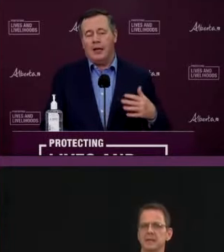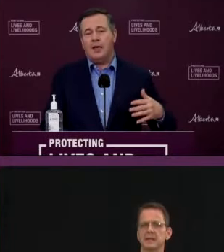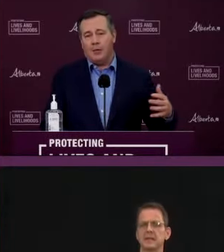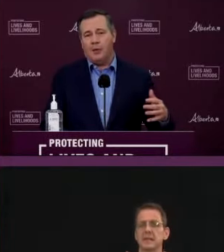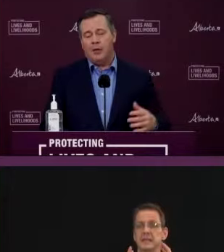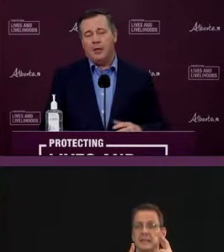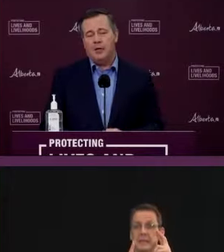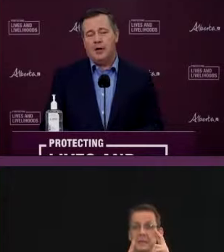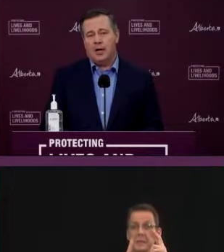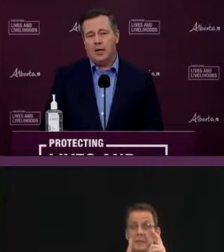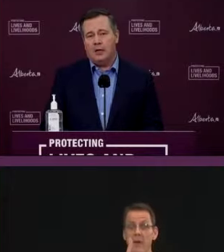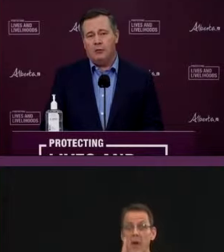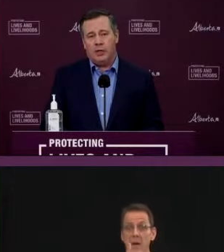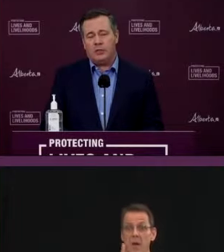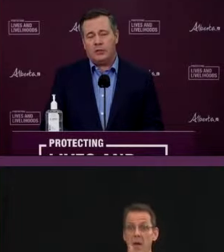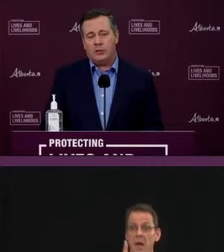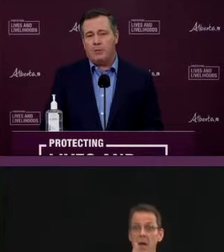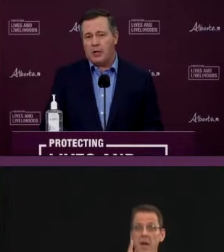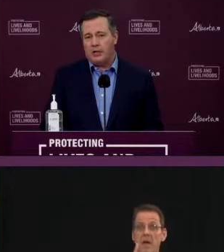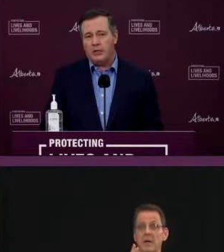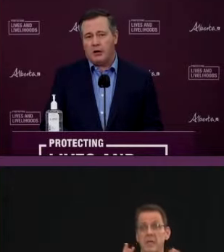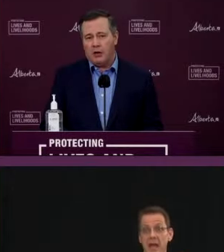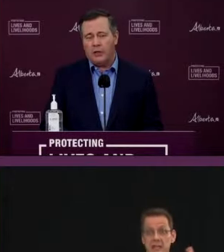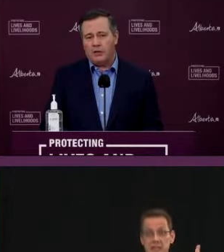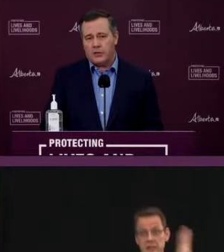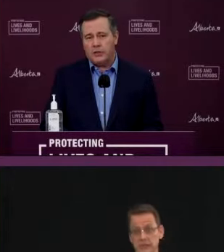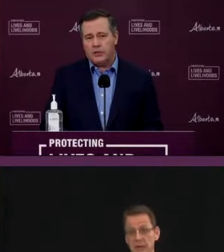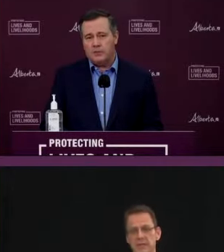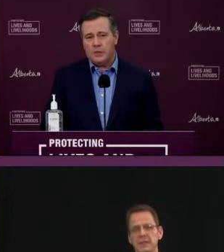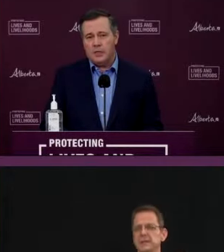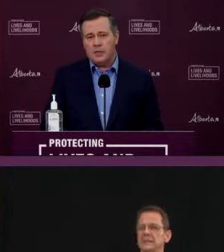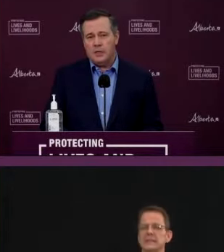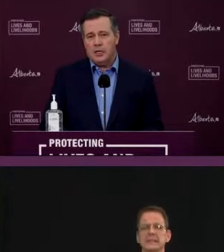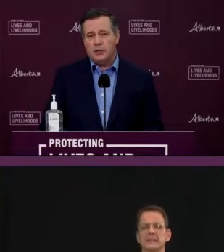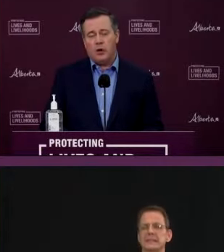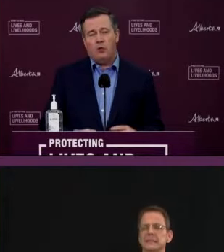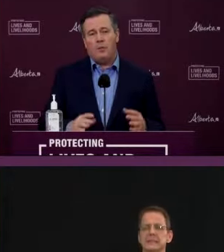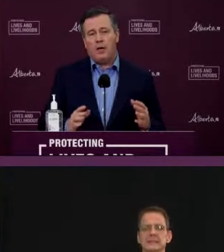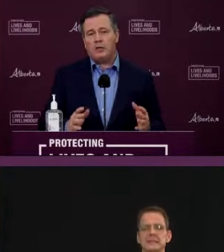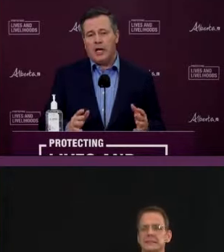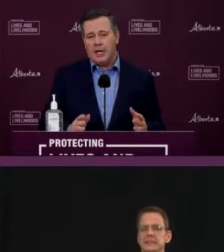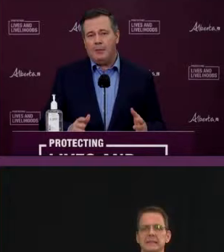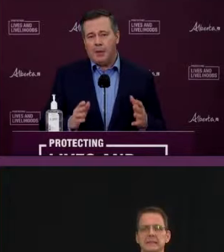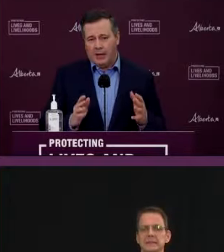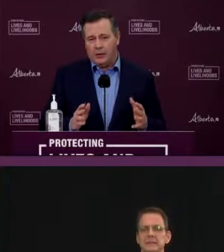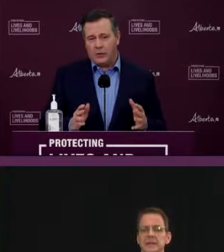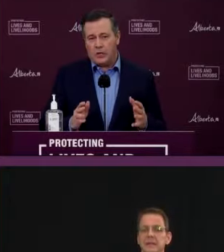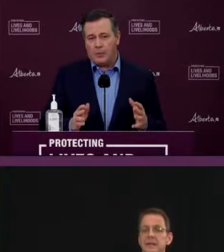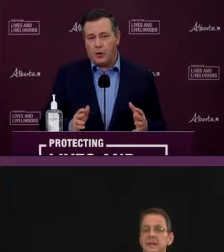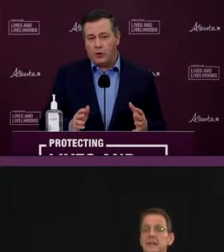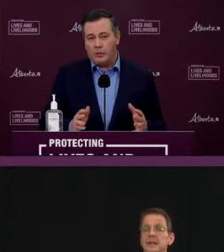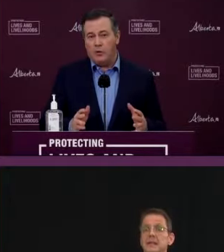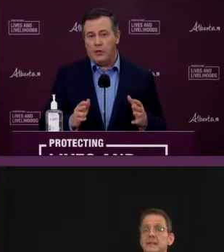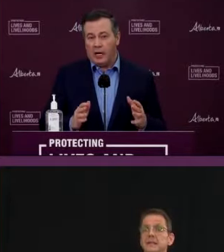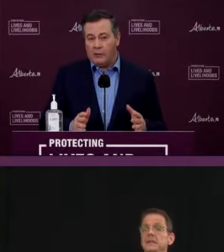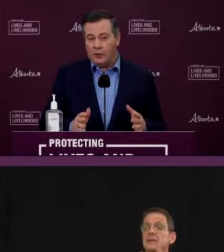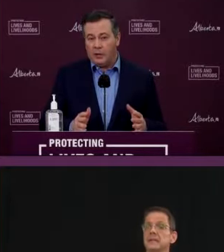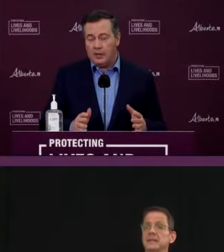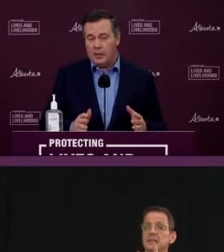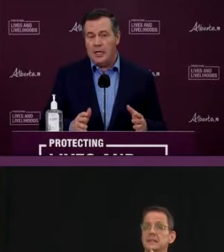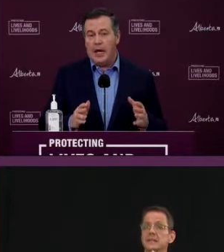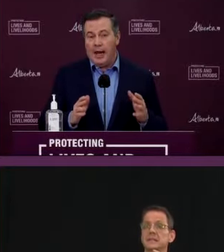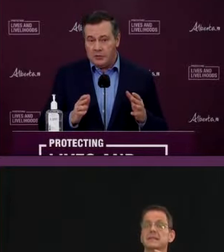would end up in weeks jeopardizing our health care system. So we must take a balanced approach and move